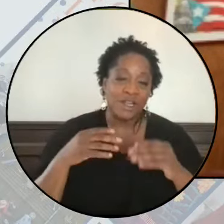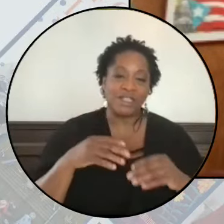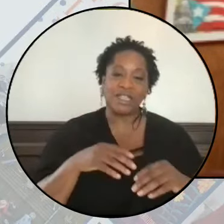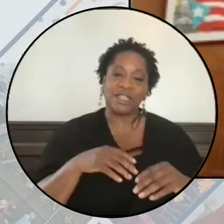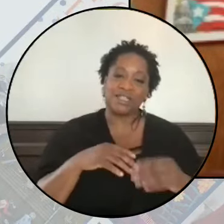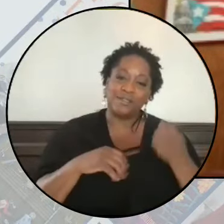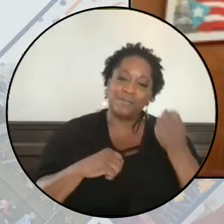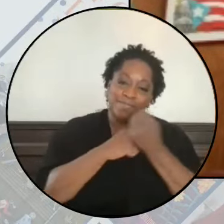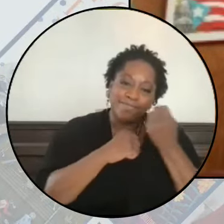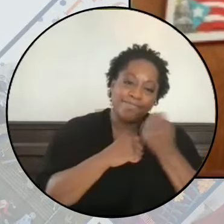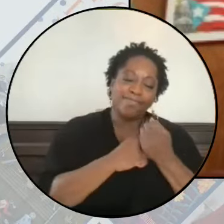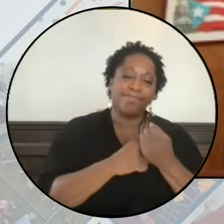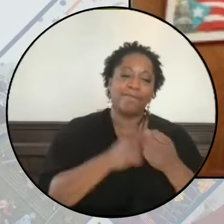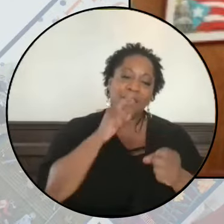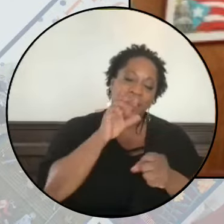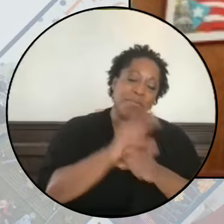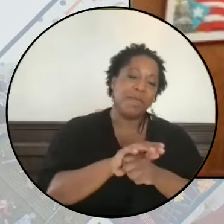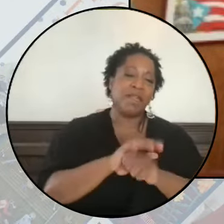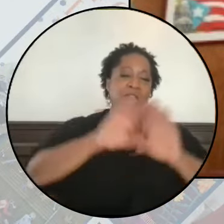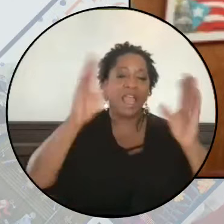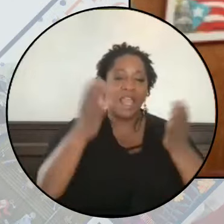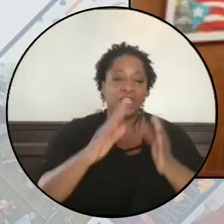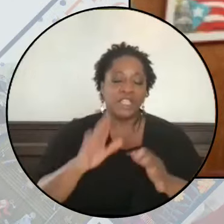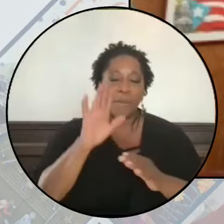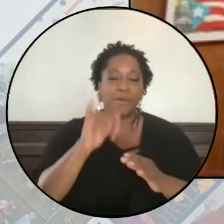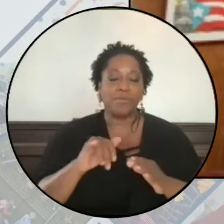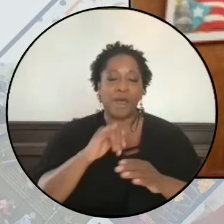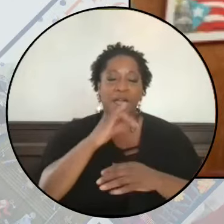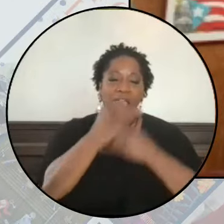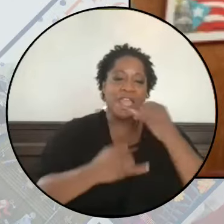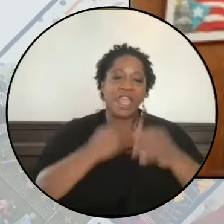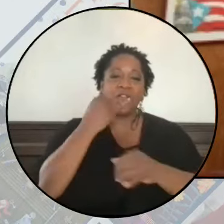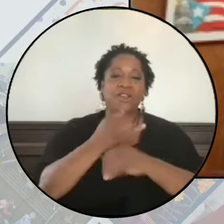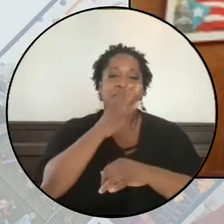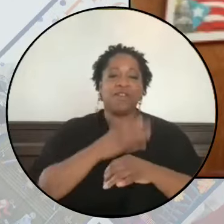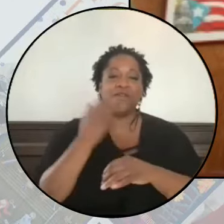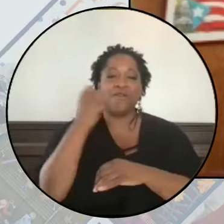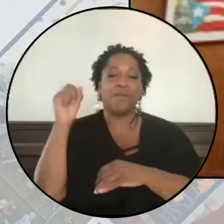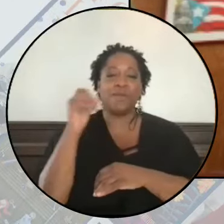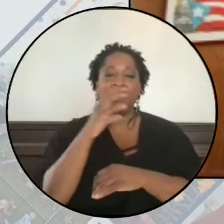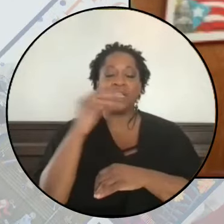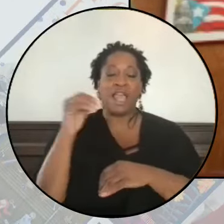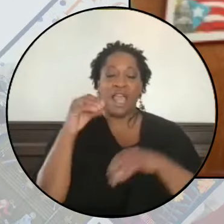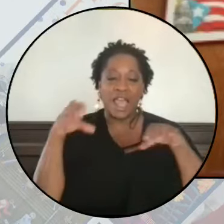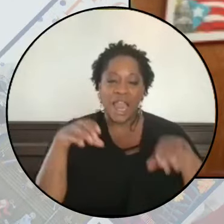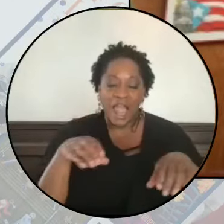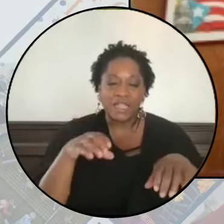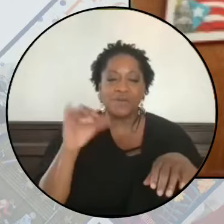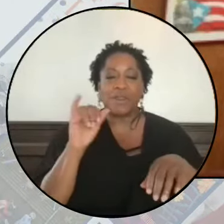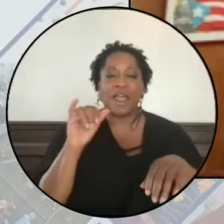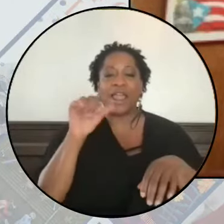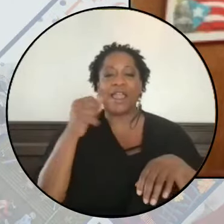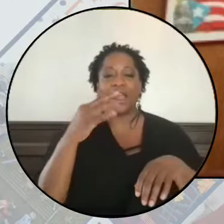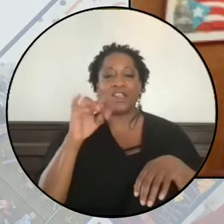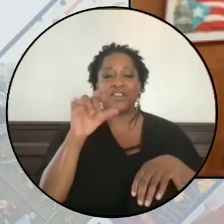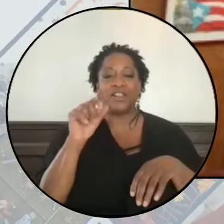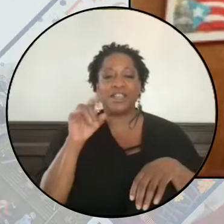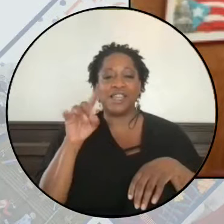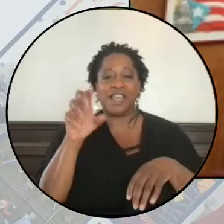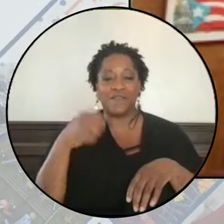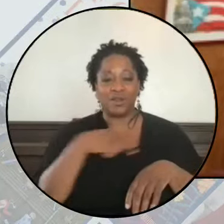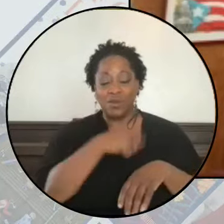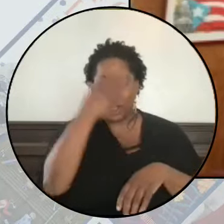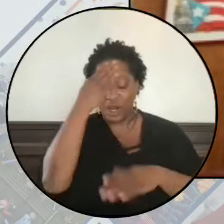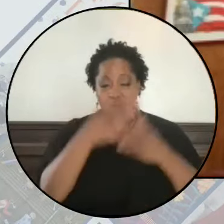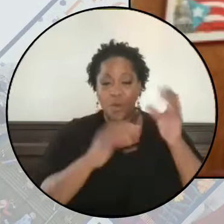and shaped by international feminists and abolitionists such as Angela Davis. Through that lens, we know